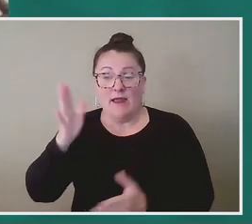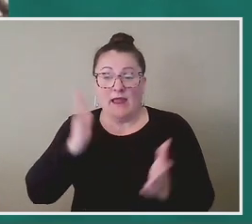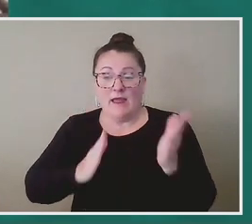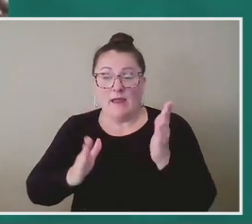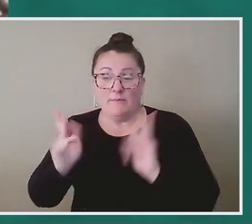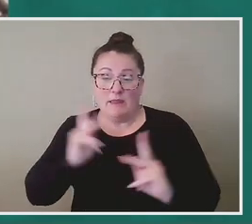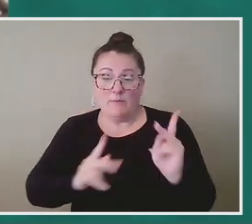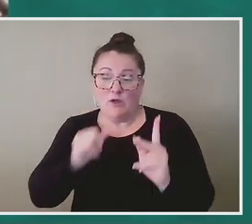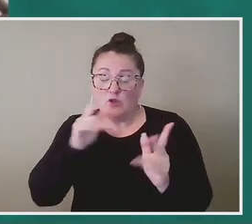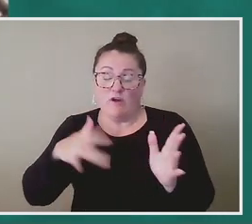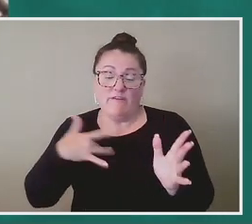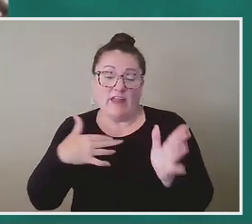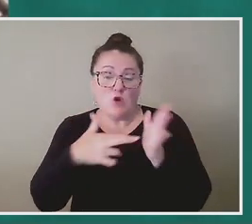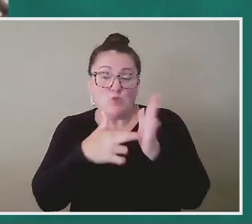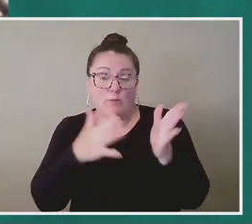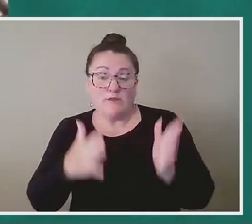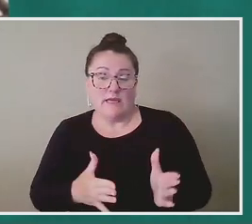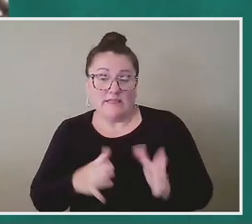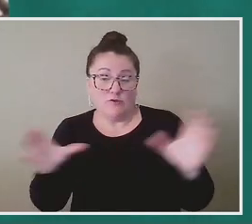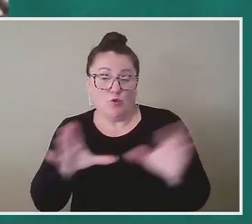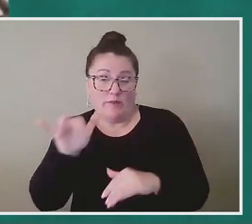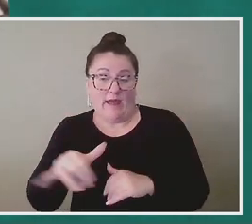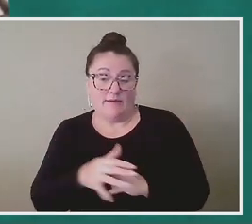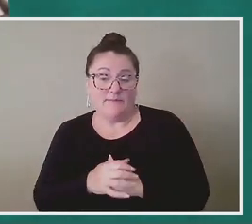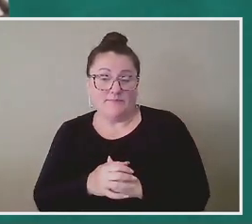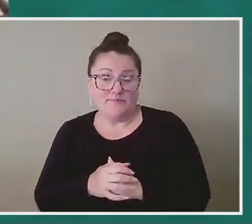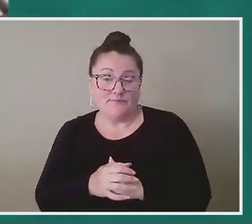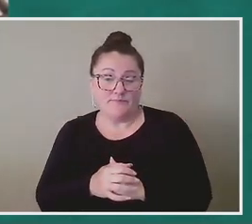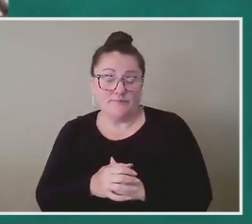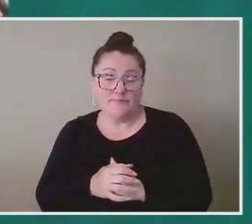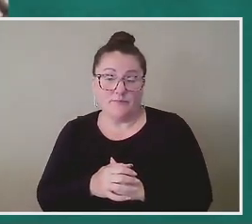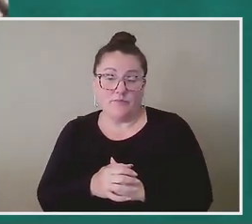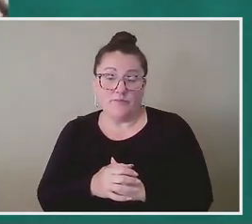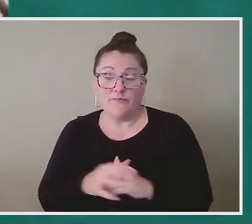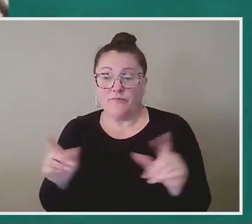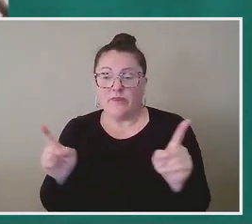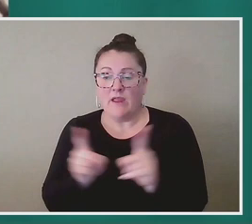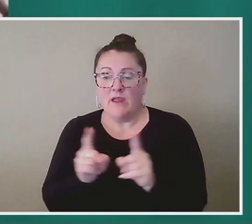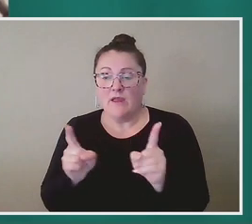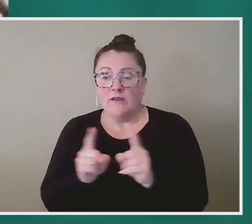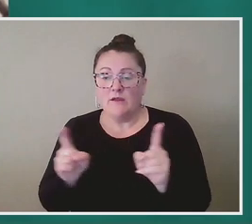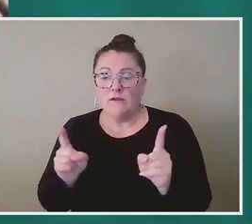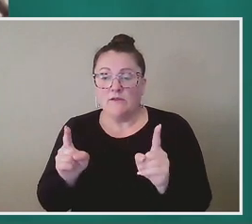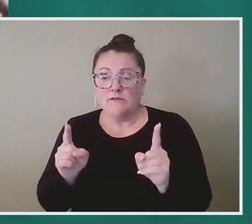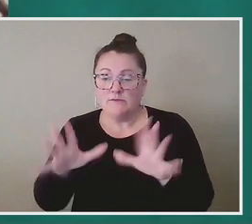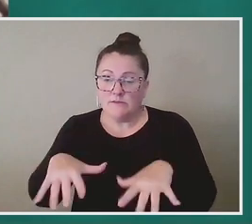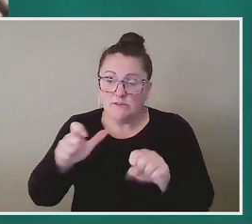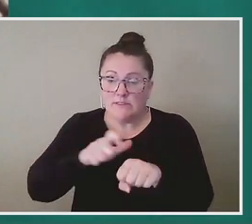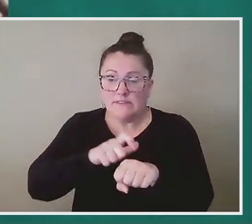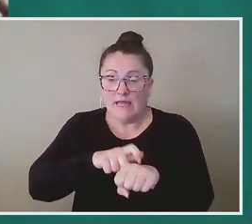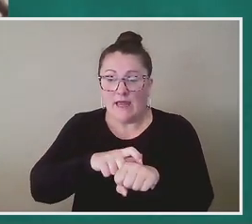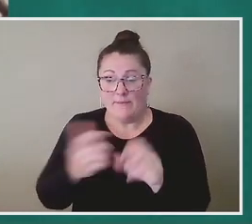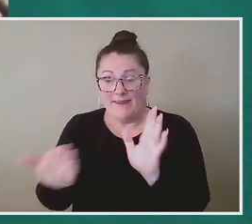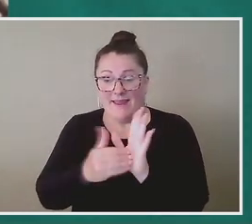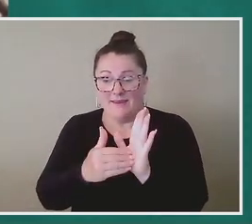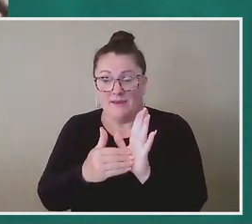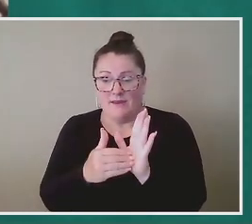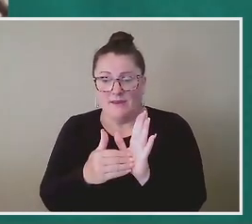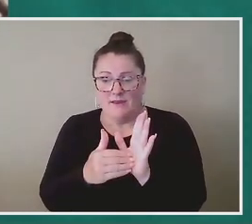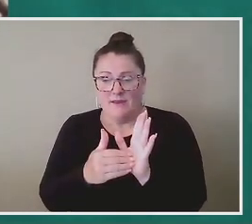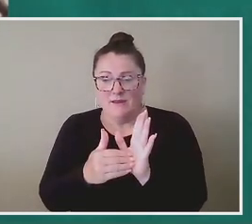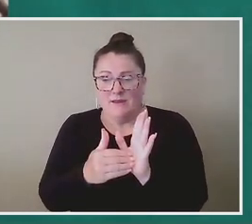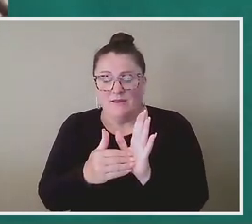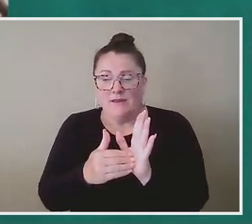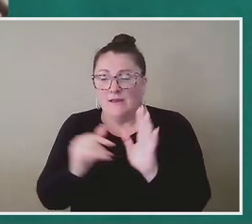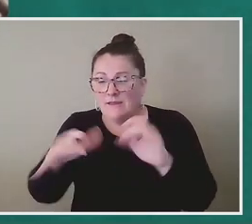like their representatives are. Um, and, and also to spend time again, just, I think there's something about